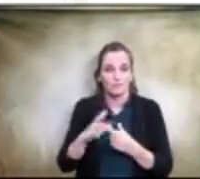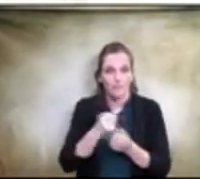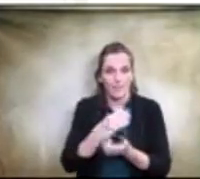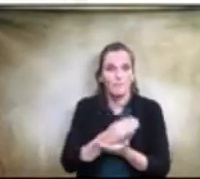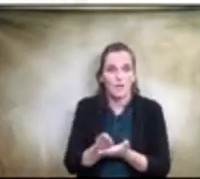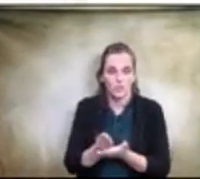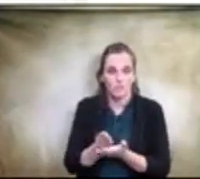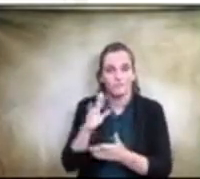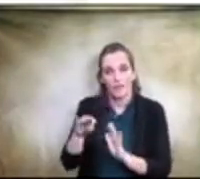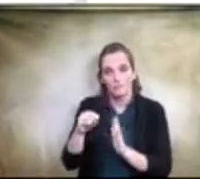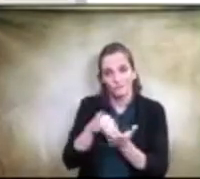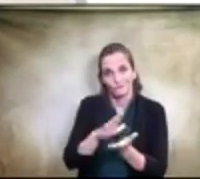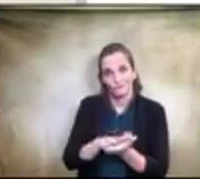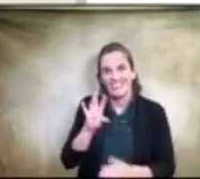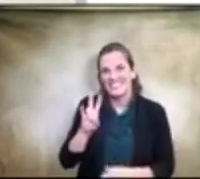$7 million.